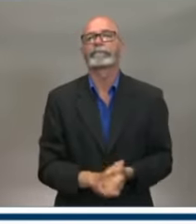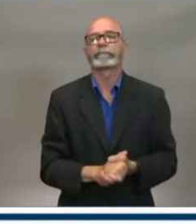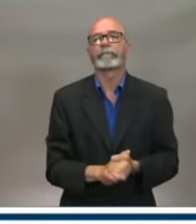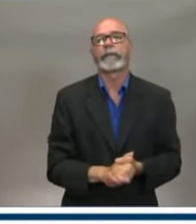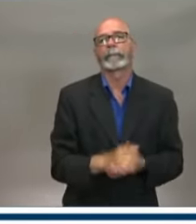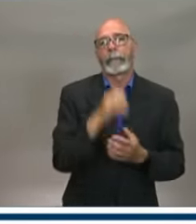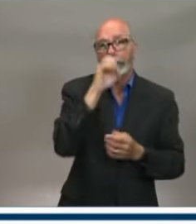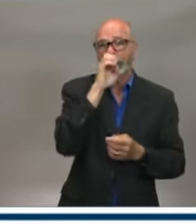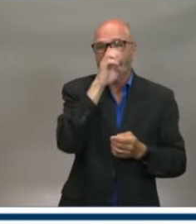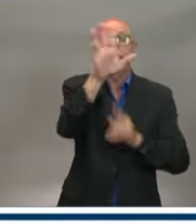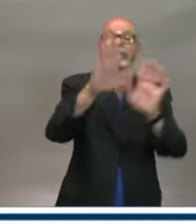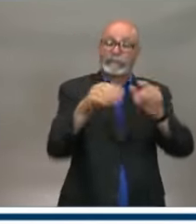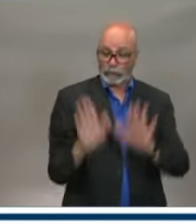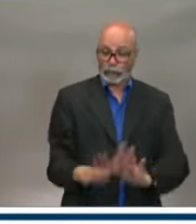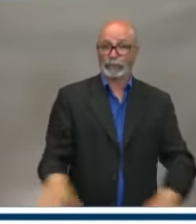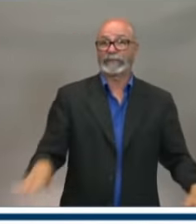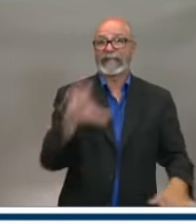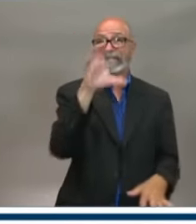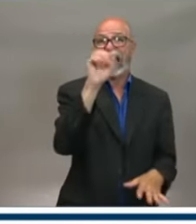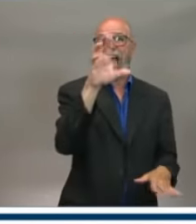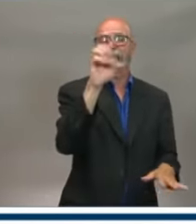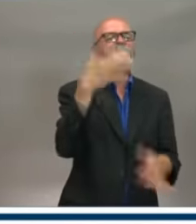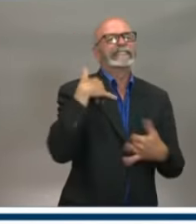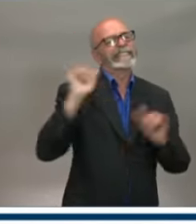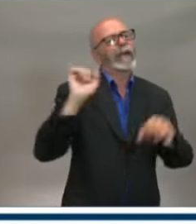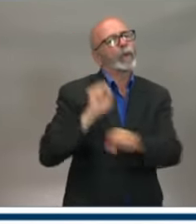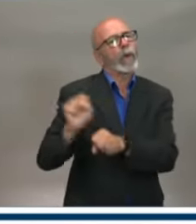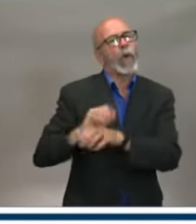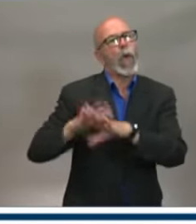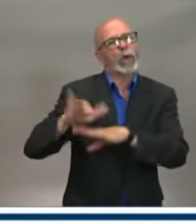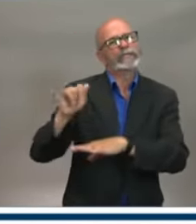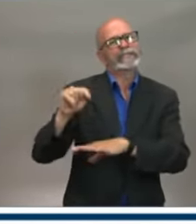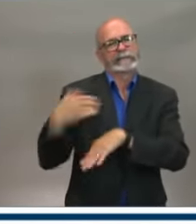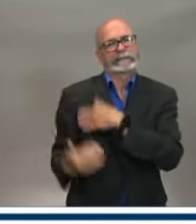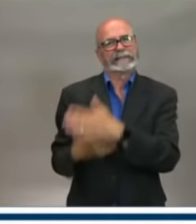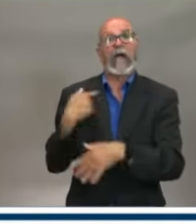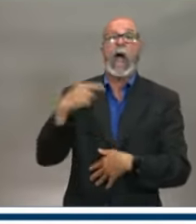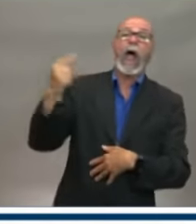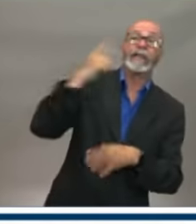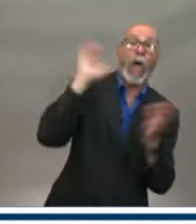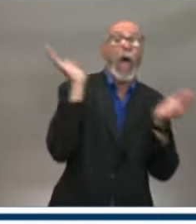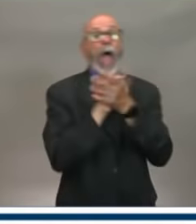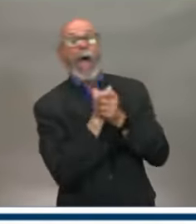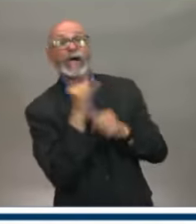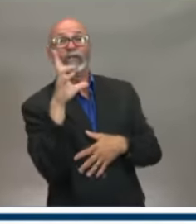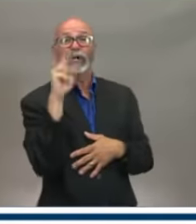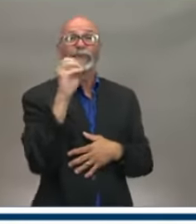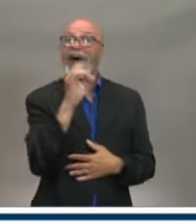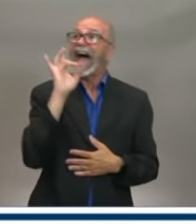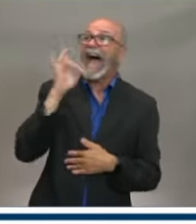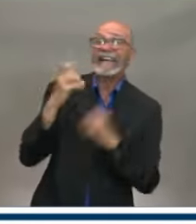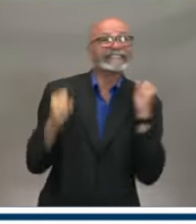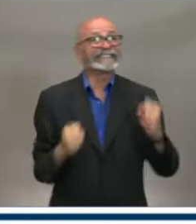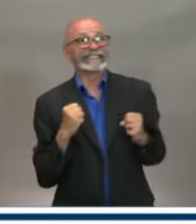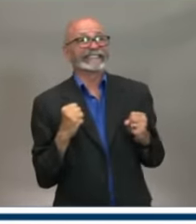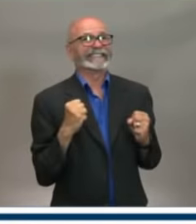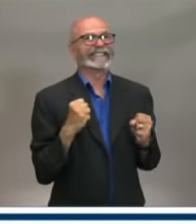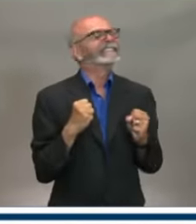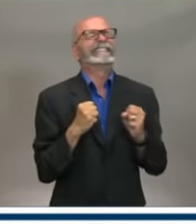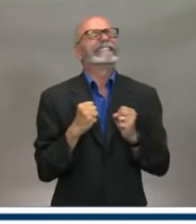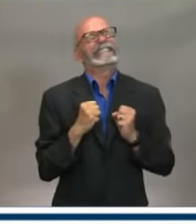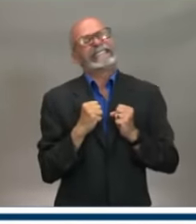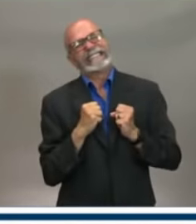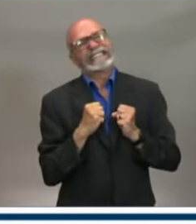reopen safely. We had hoped that this would be June 8th, but now it looks more like June 15th.